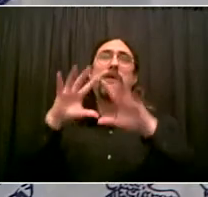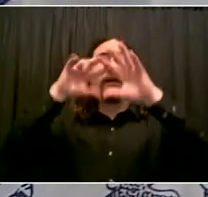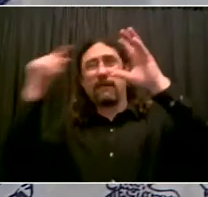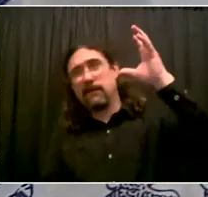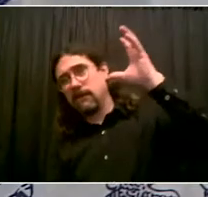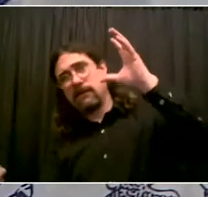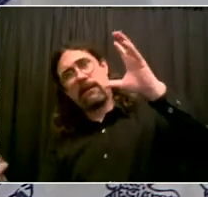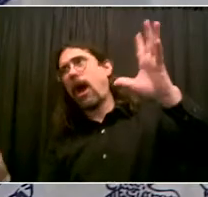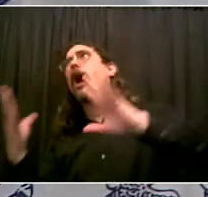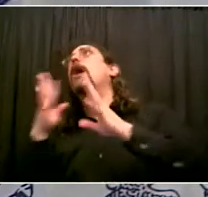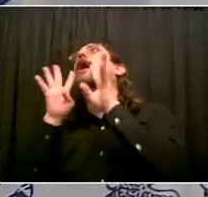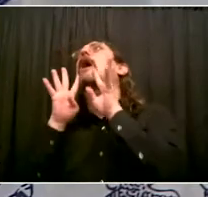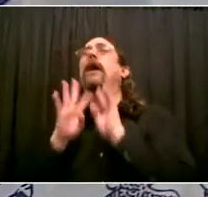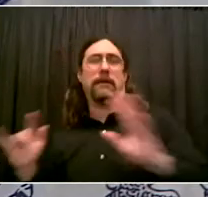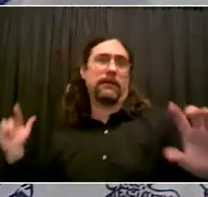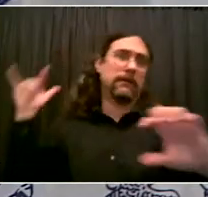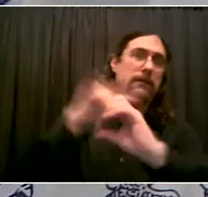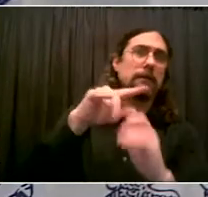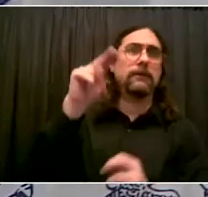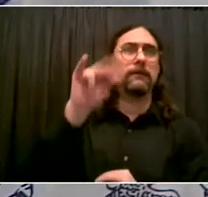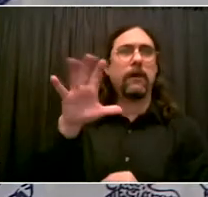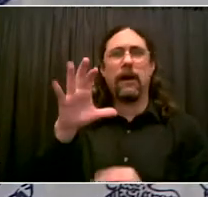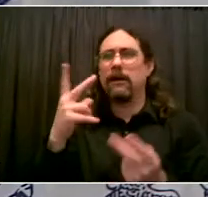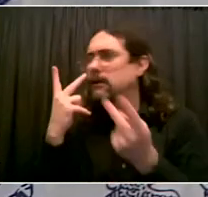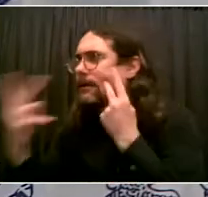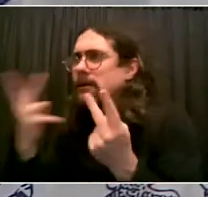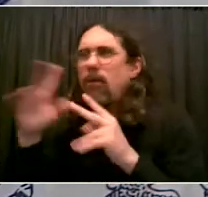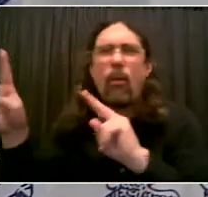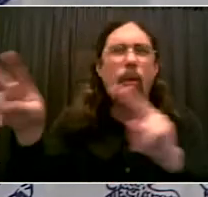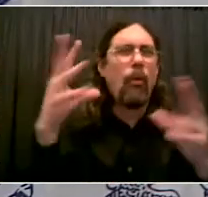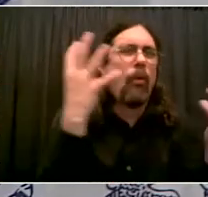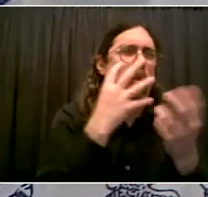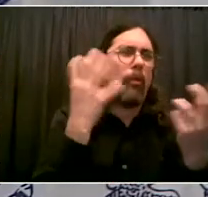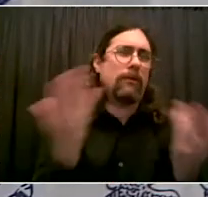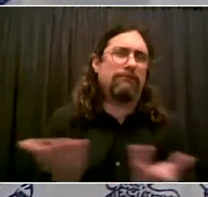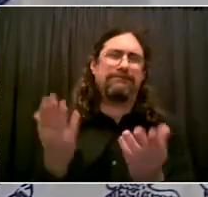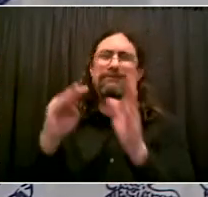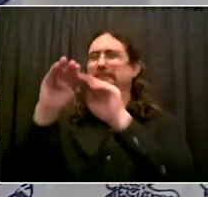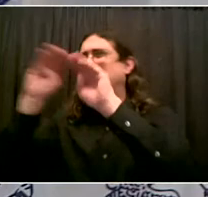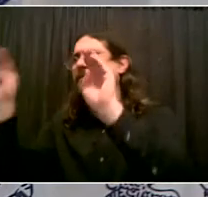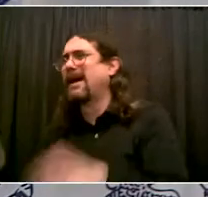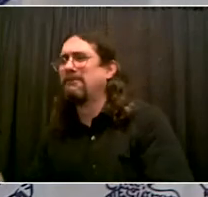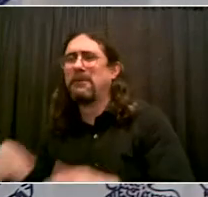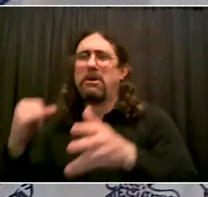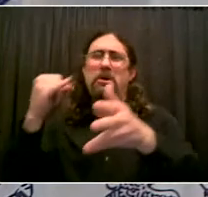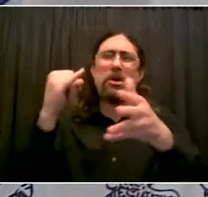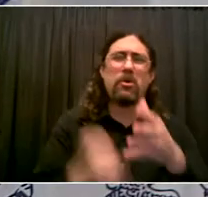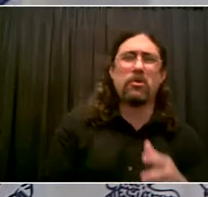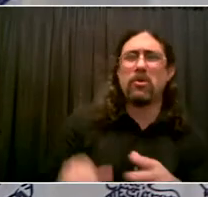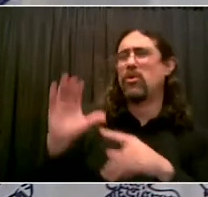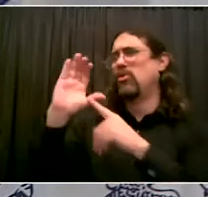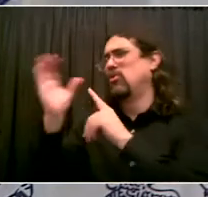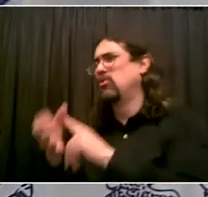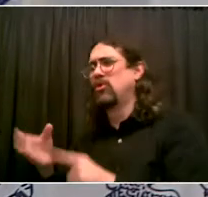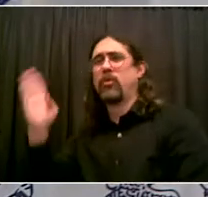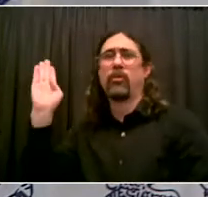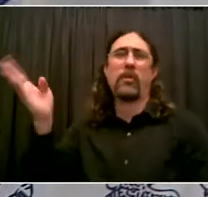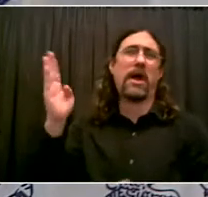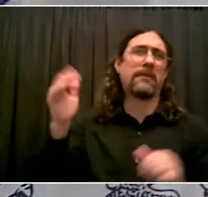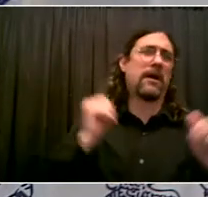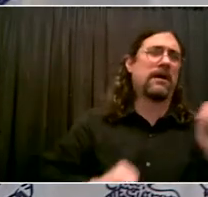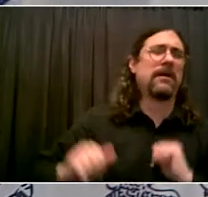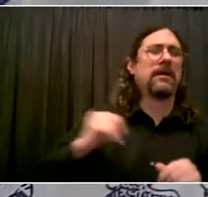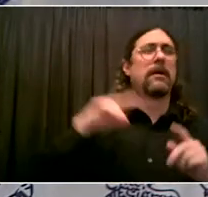and it's definitely going to be part of our comeback. So, this week, the announcement, I was really pleased to be with folks from the Public Theater at the